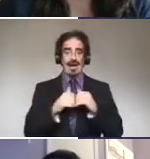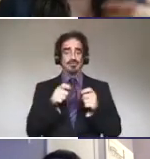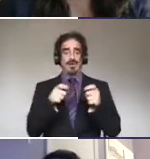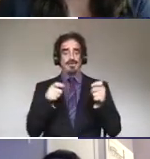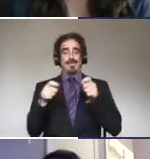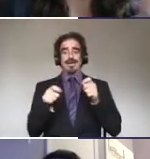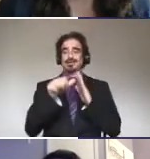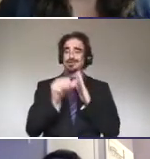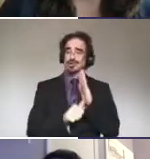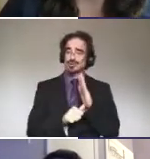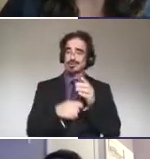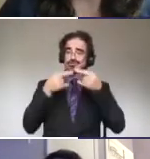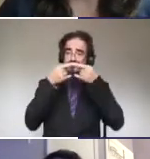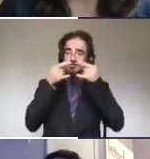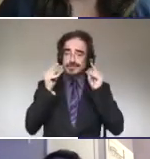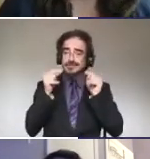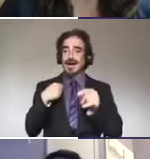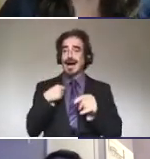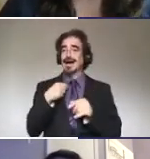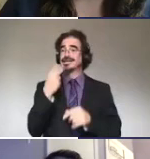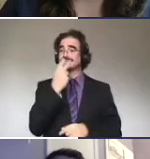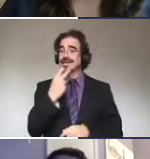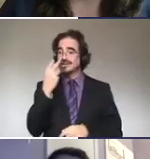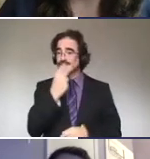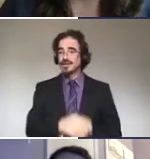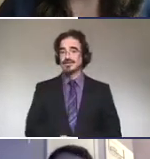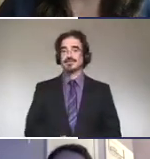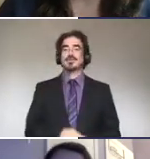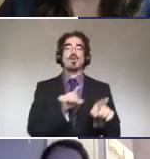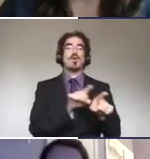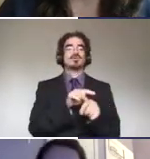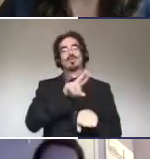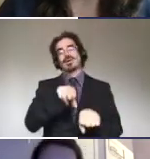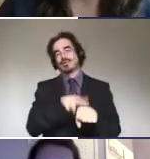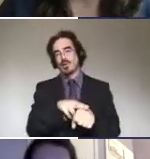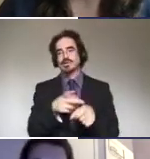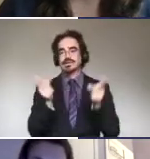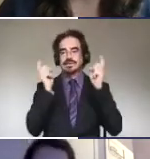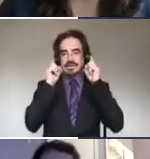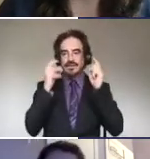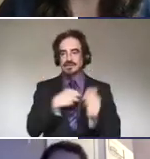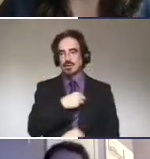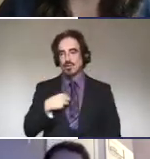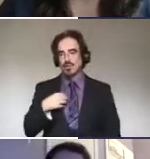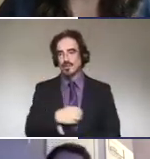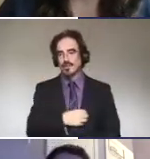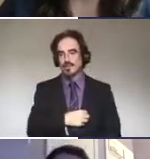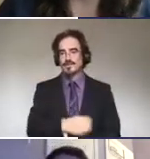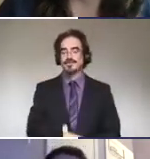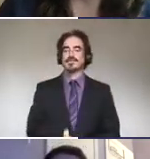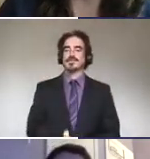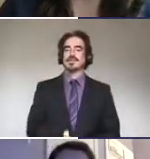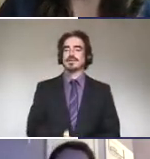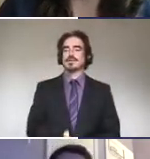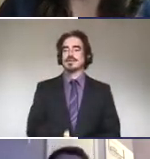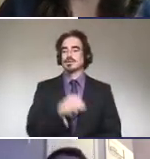face, I speech read primarily, and of course, the stethoscopes, as Christina mentioned, and I started looking at the disability